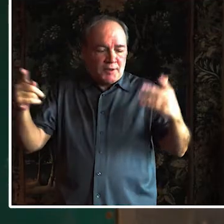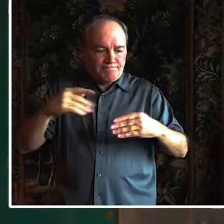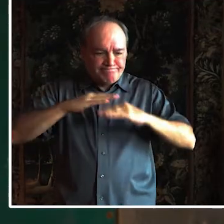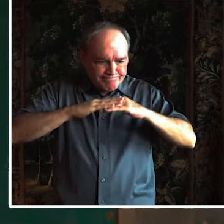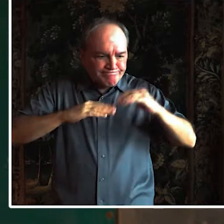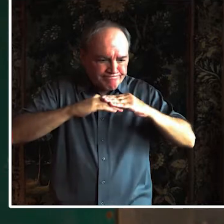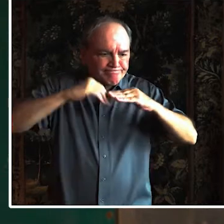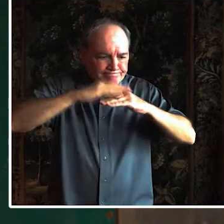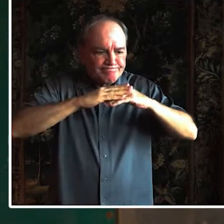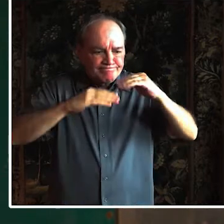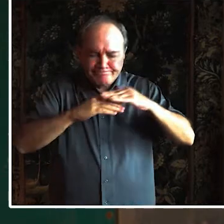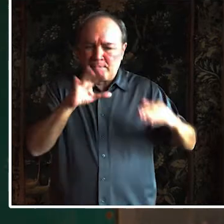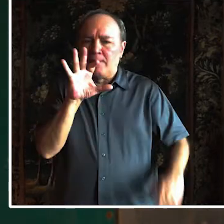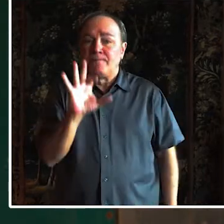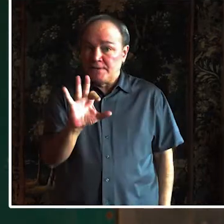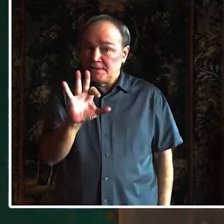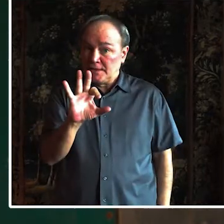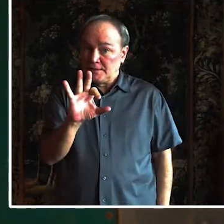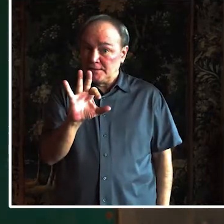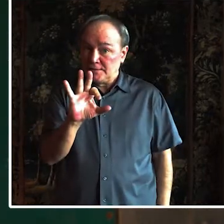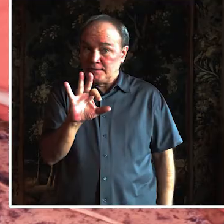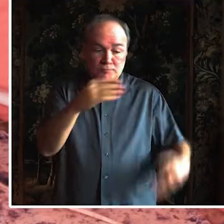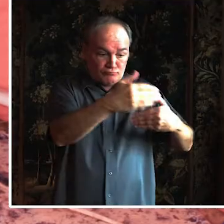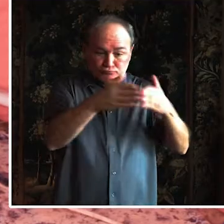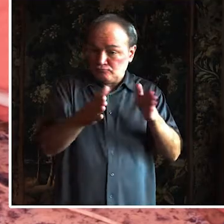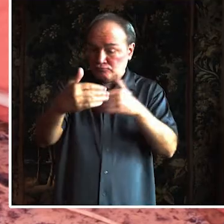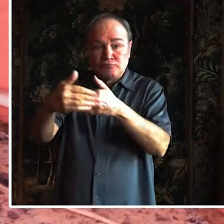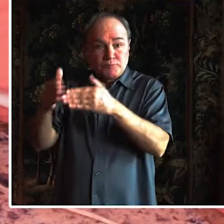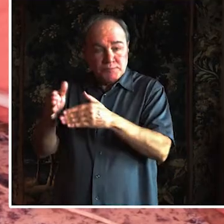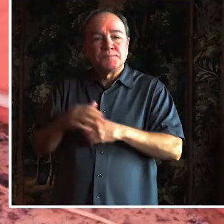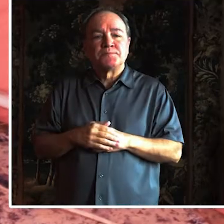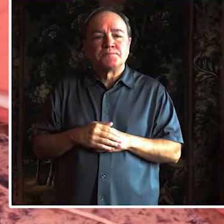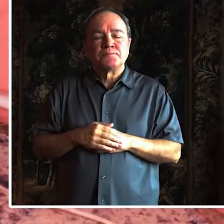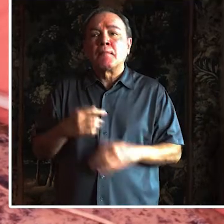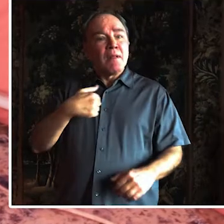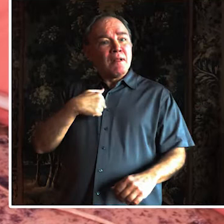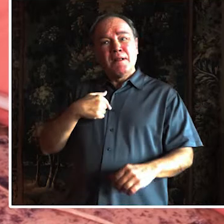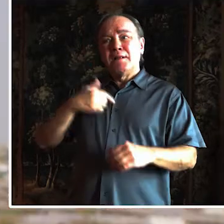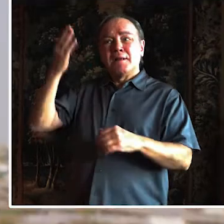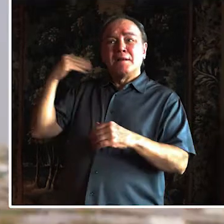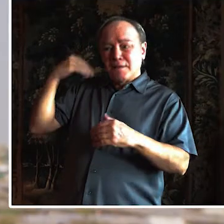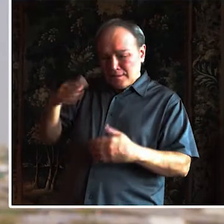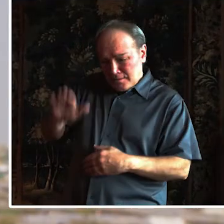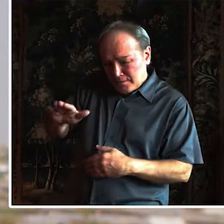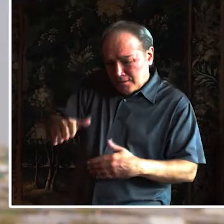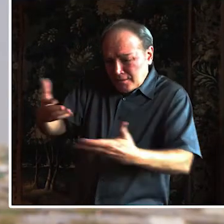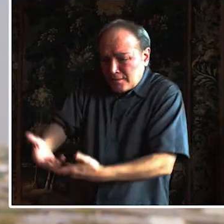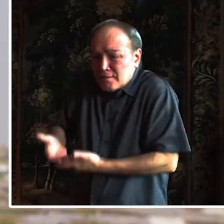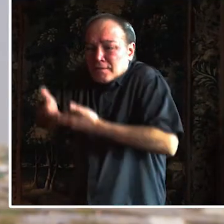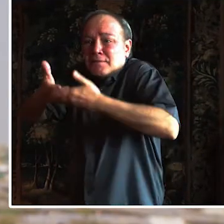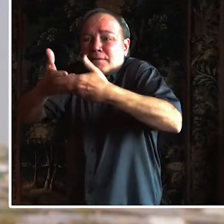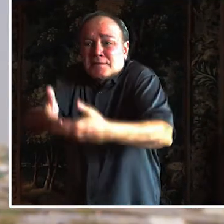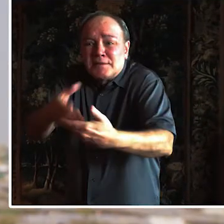I used to carry him to the toilet. But it was hard for him to use. John Mighele Okech, Care Bangladesh. Mighele Okech, Some of these environments,